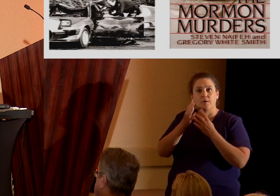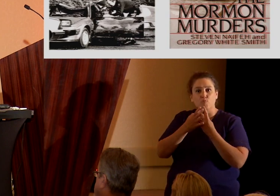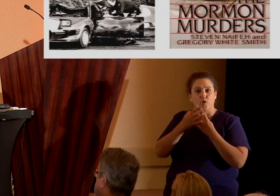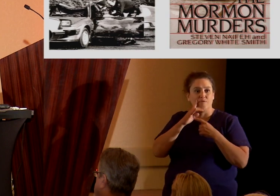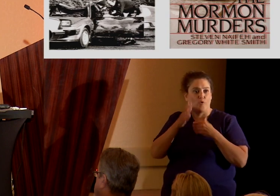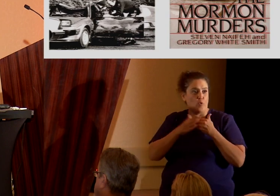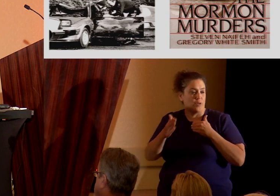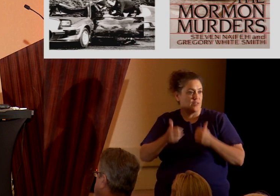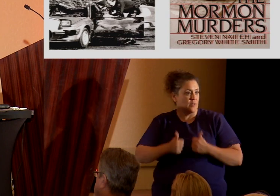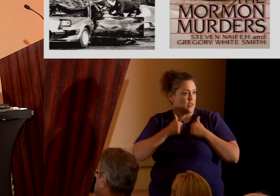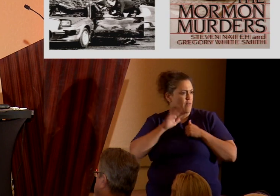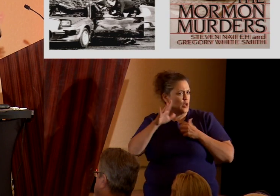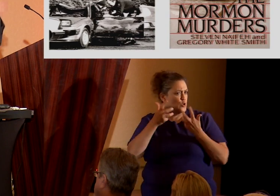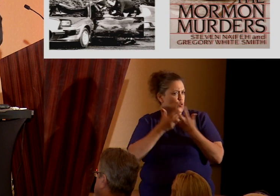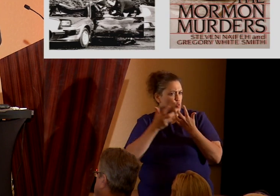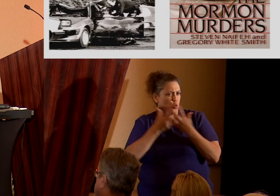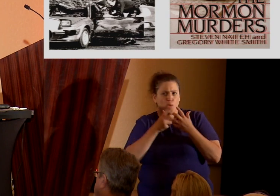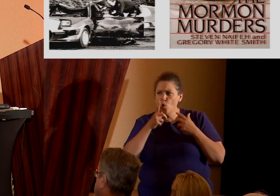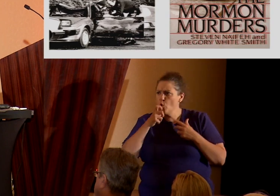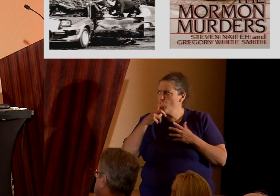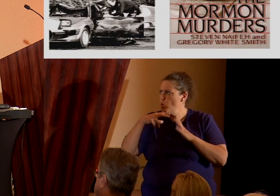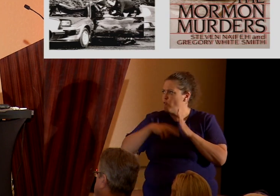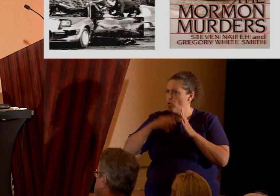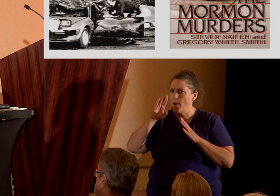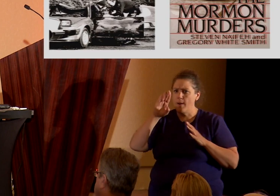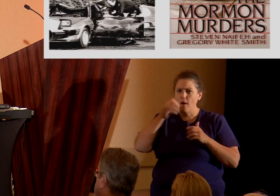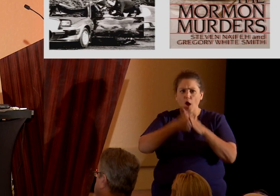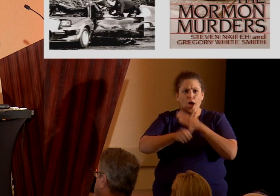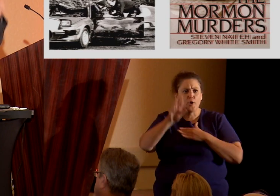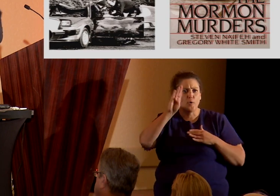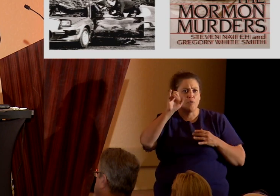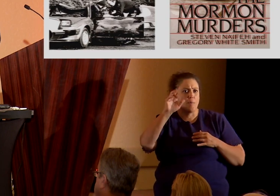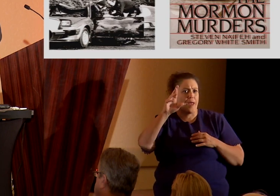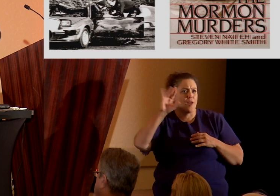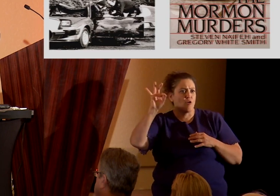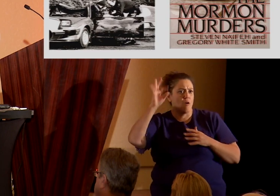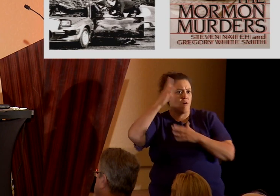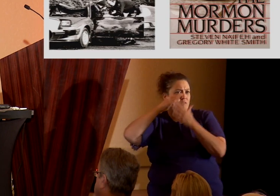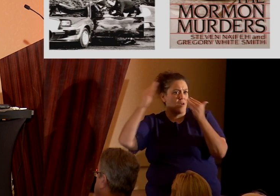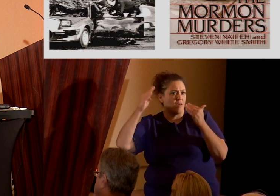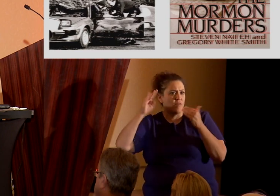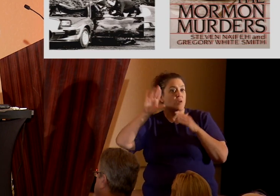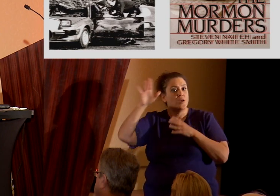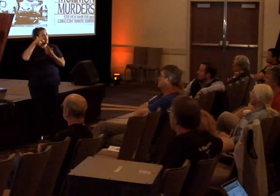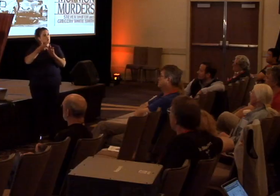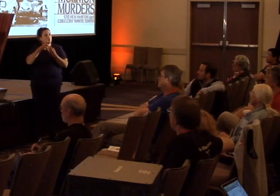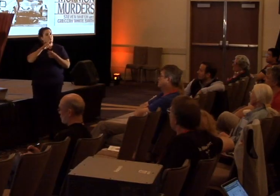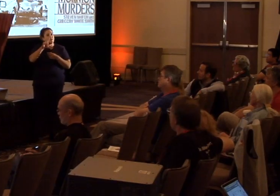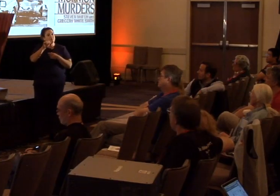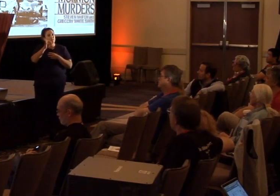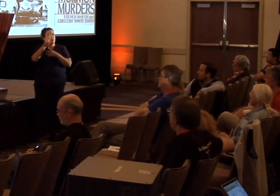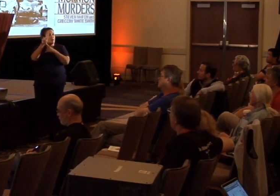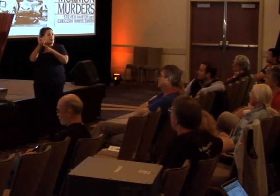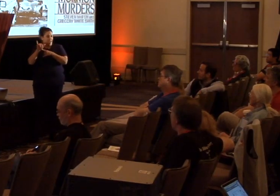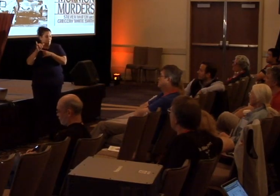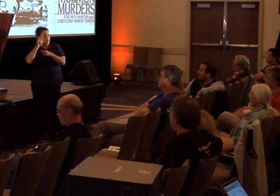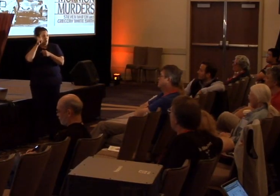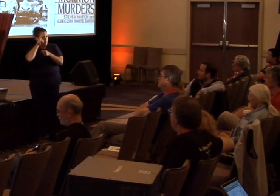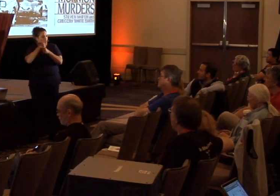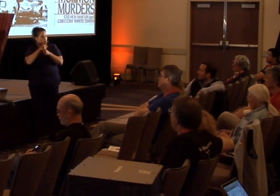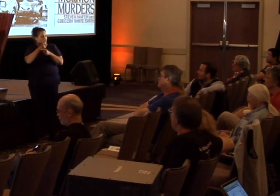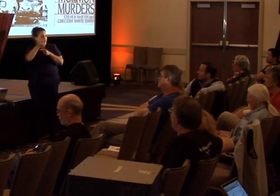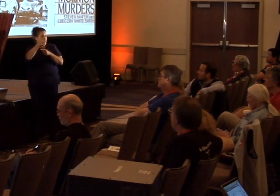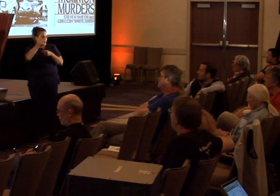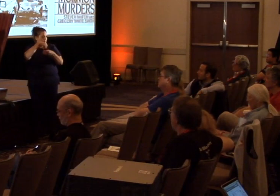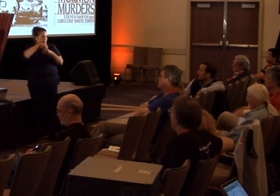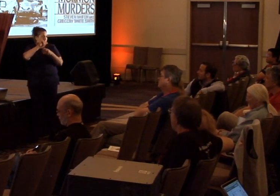roommate, how many of you have read, um, Banner of Heaven, Under the Banner of Heaven? His roommate is the Lafferty brother who killed, who's the star of that